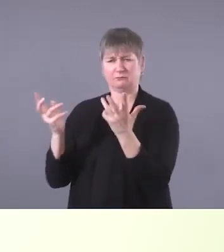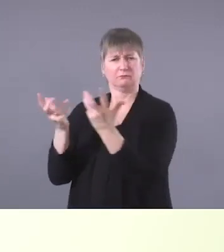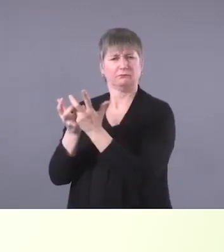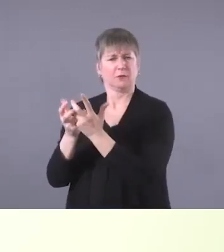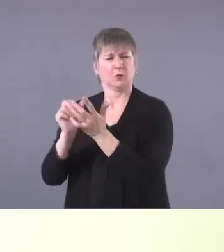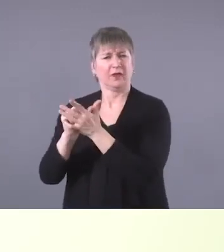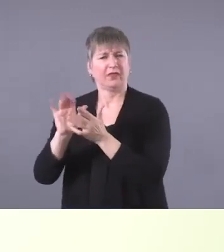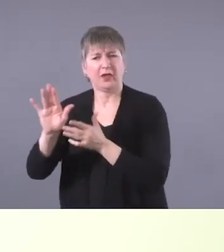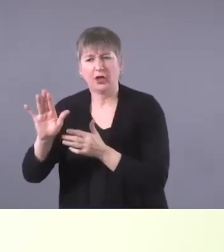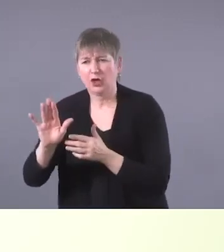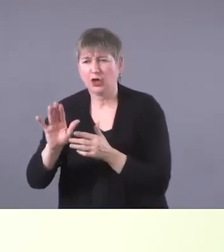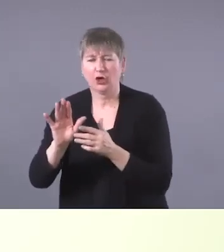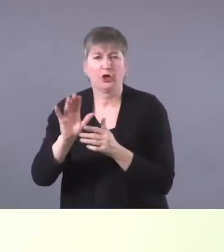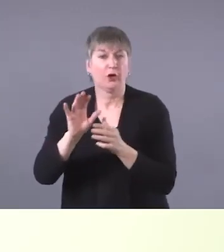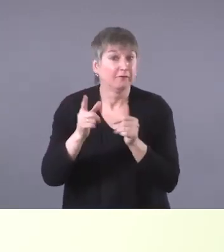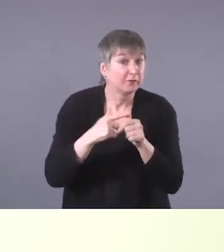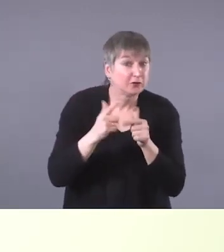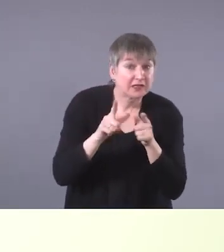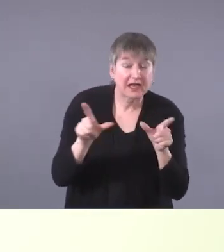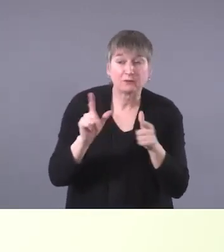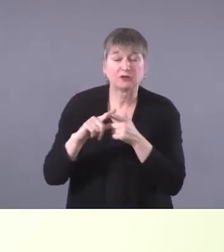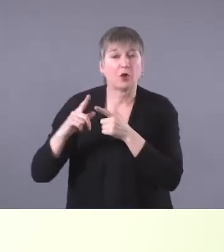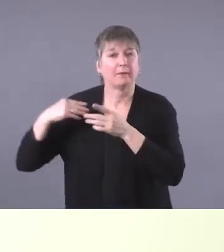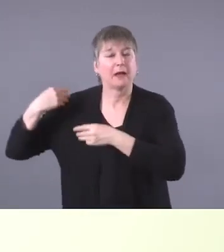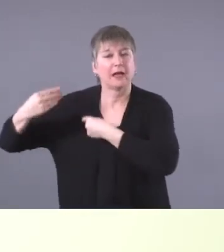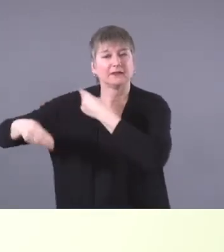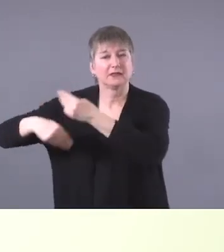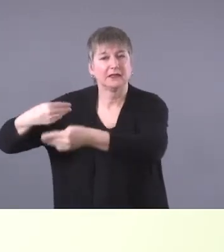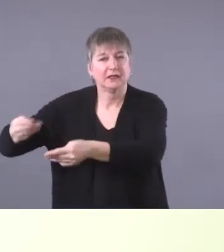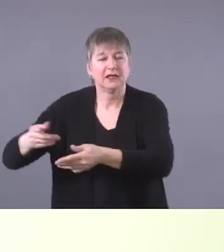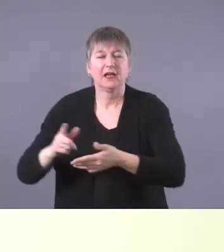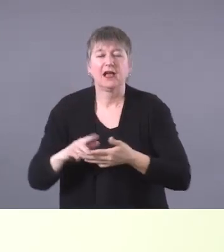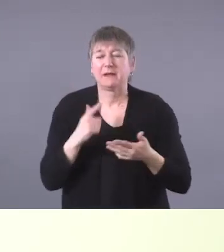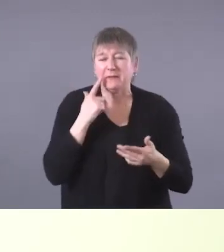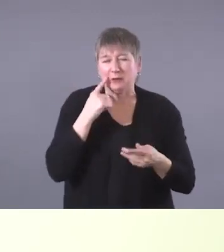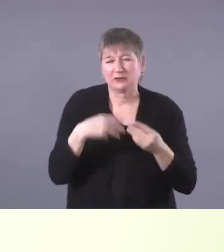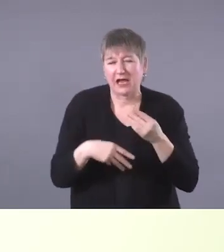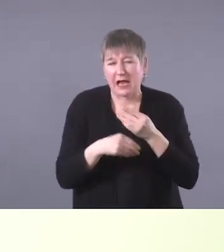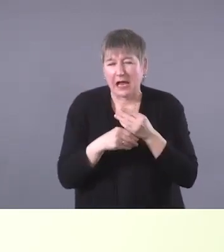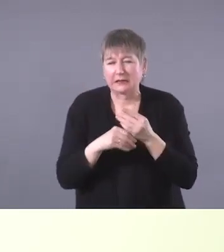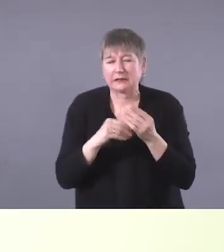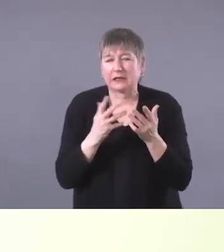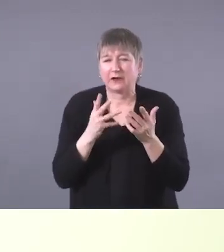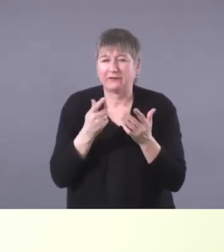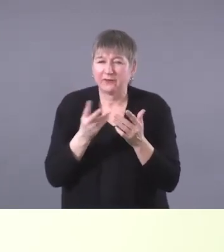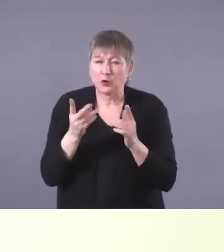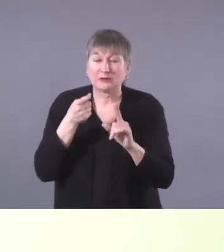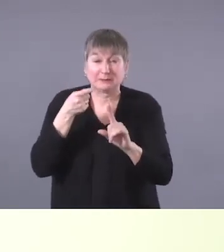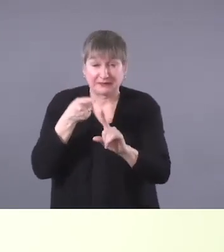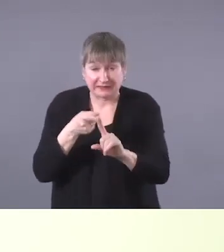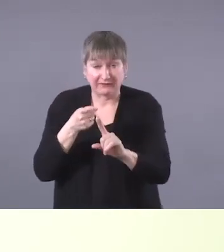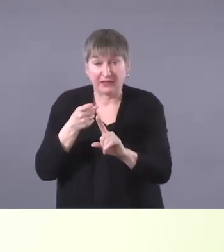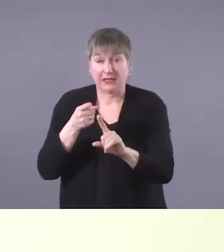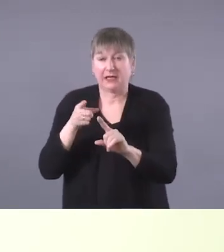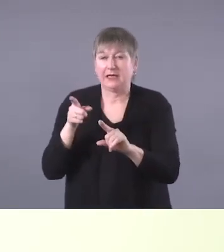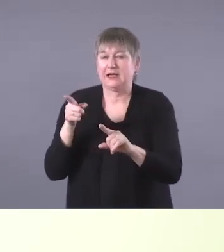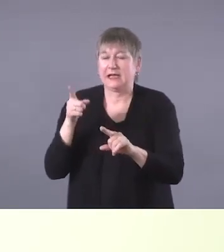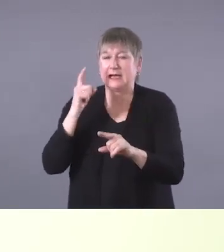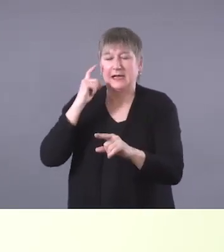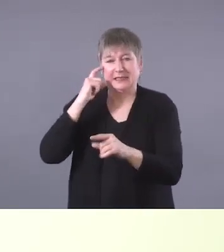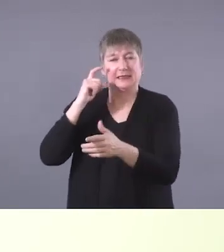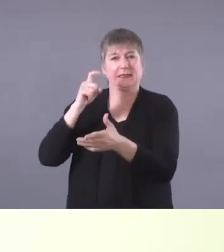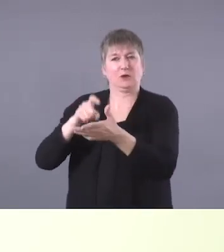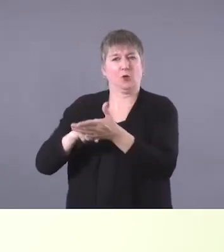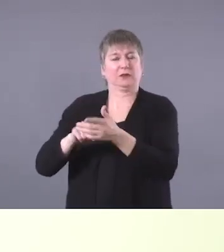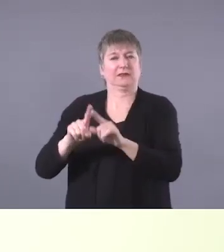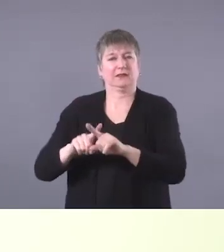down through the generations. Um, and just for interest sake, I'll mention some specific differences that I've noted, um, is,